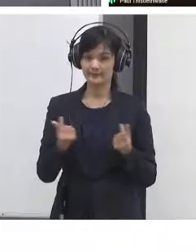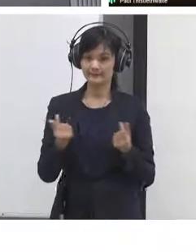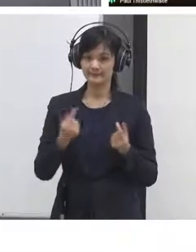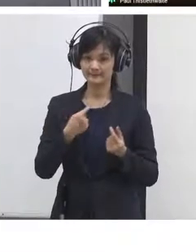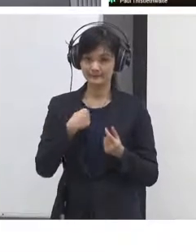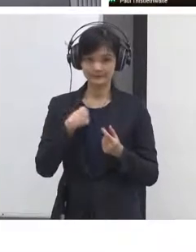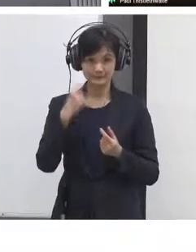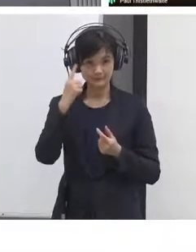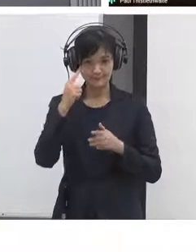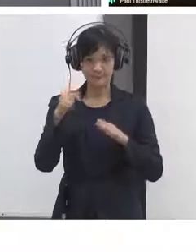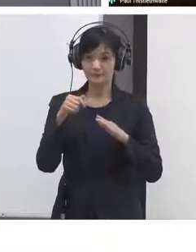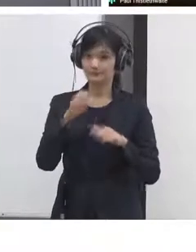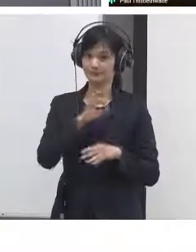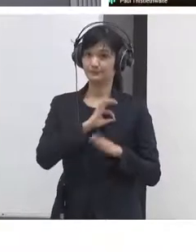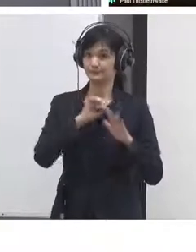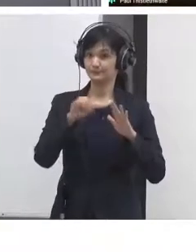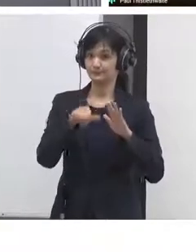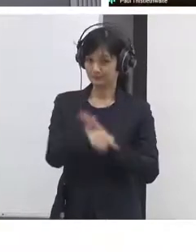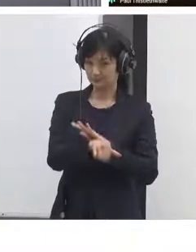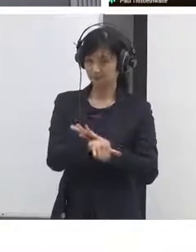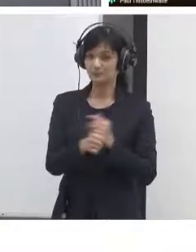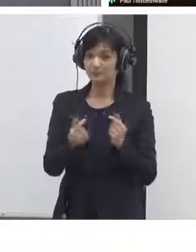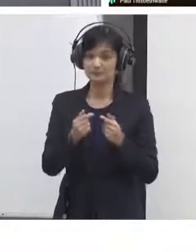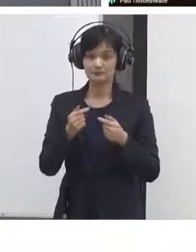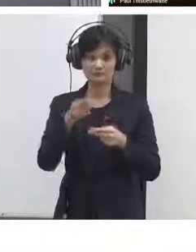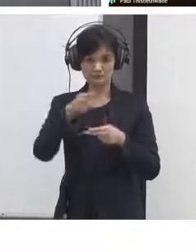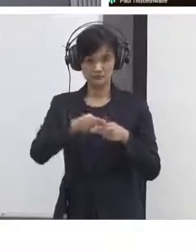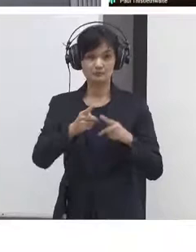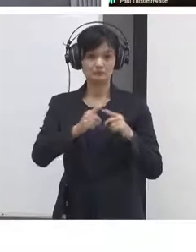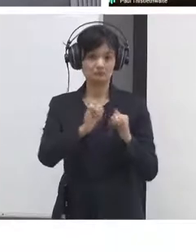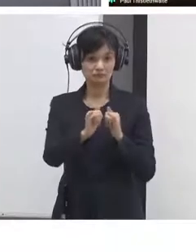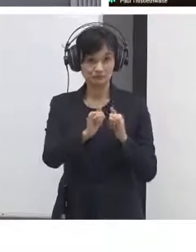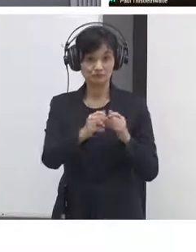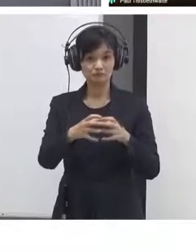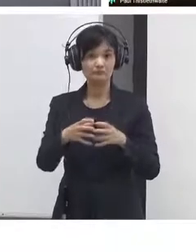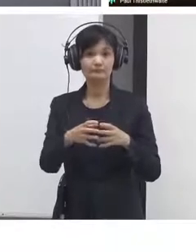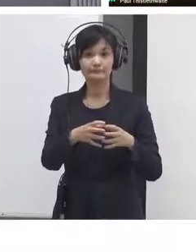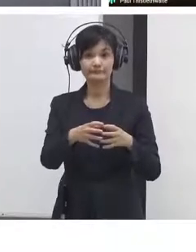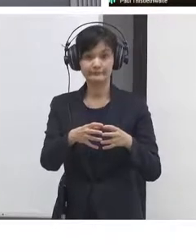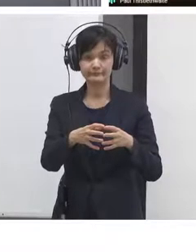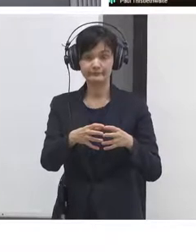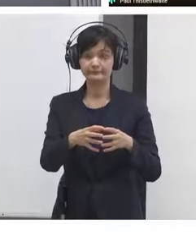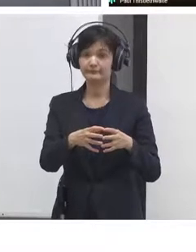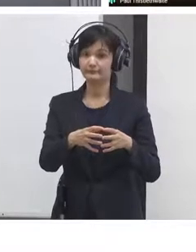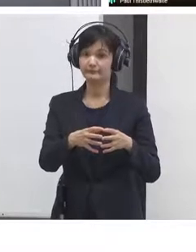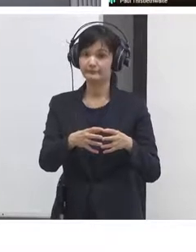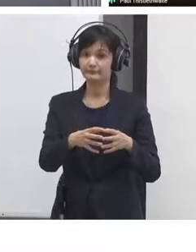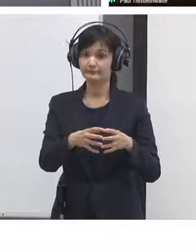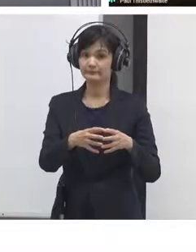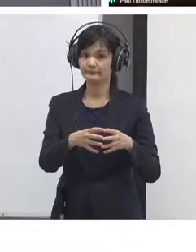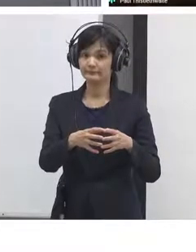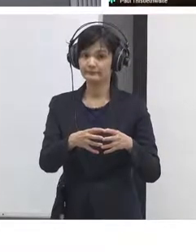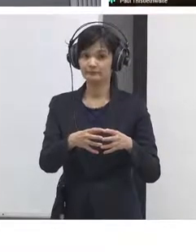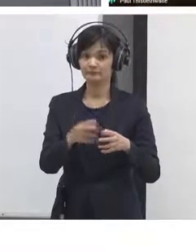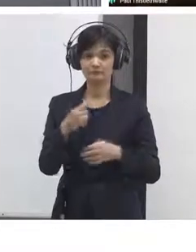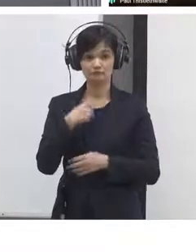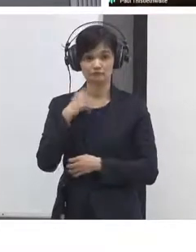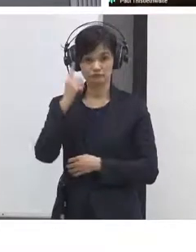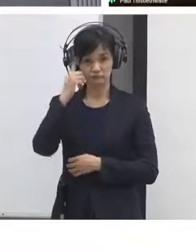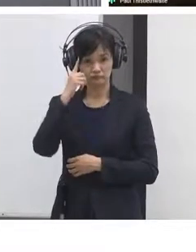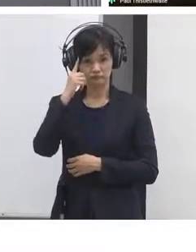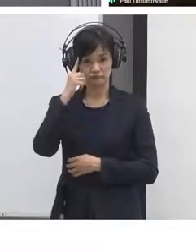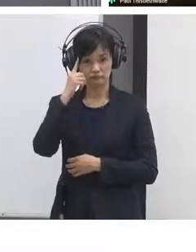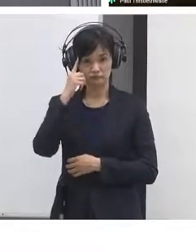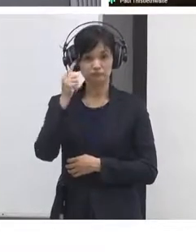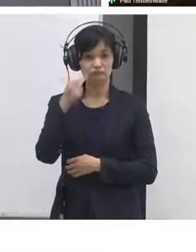and how we get people to take part in that so that's been really great about we we decided